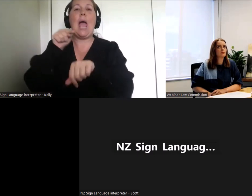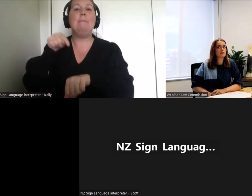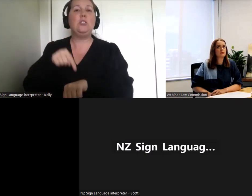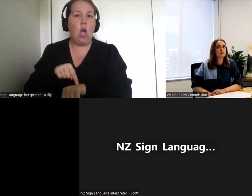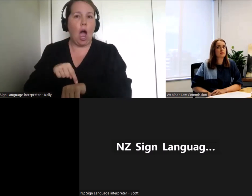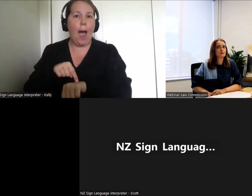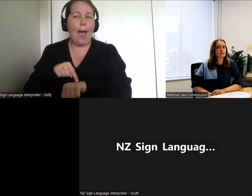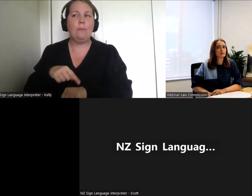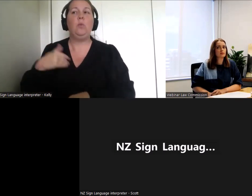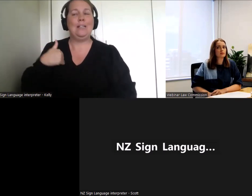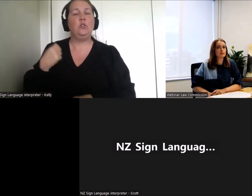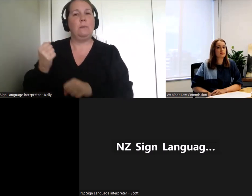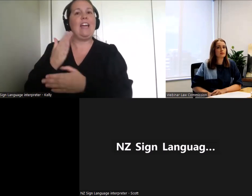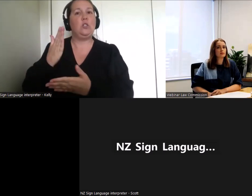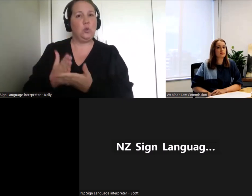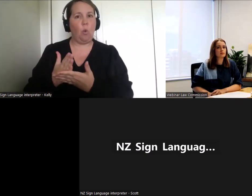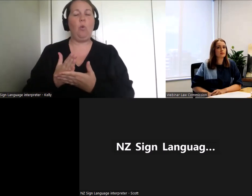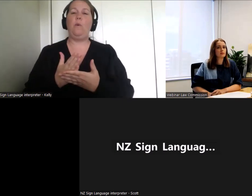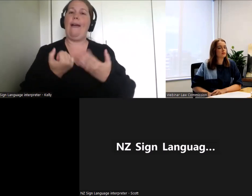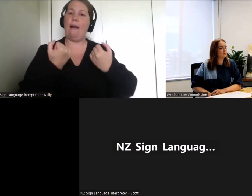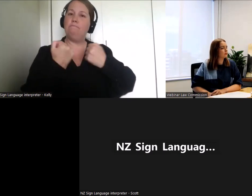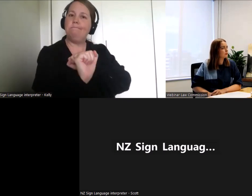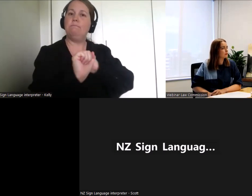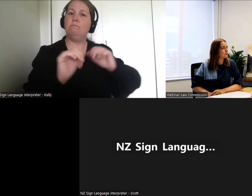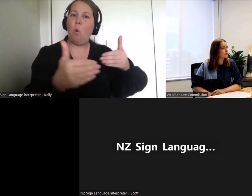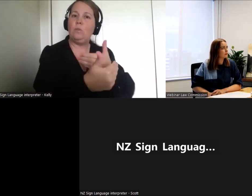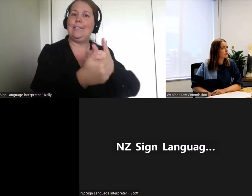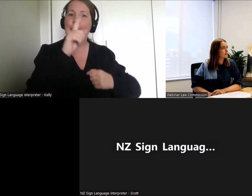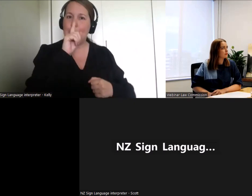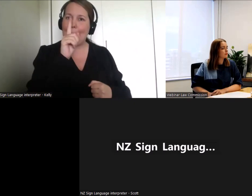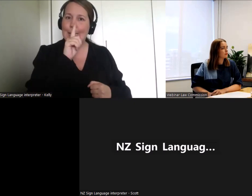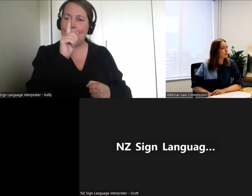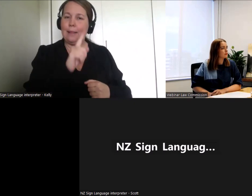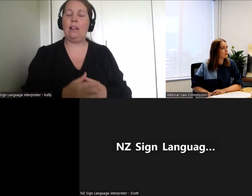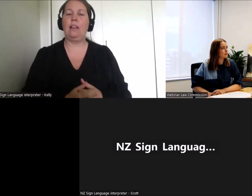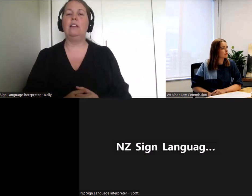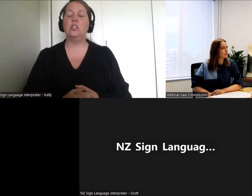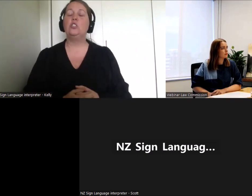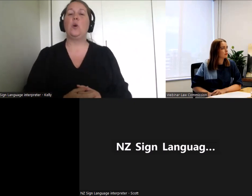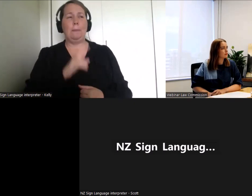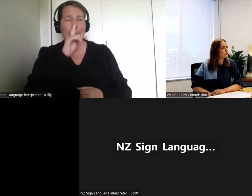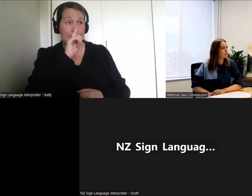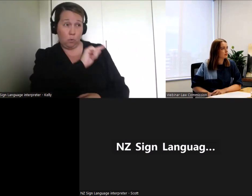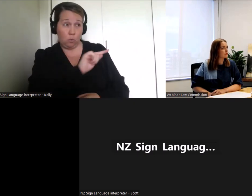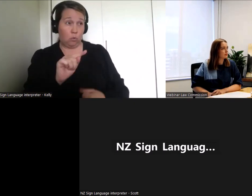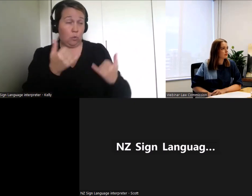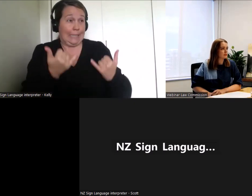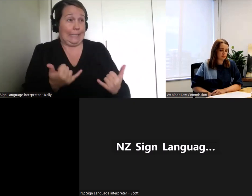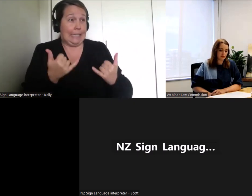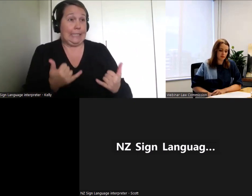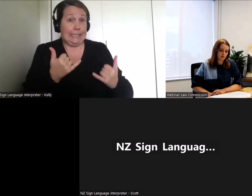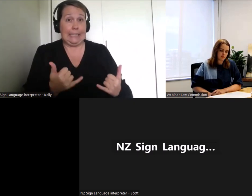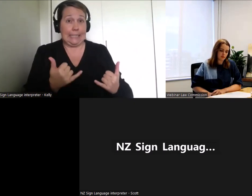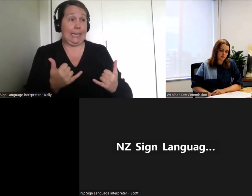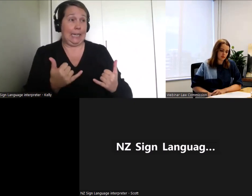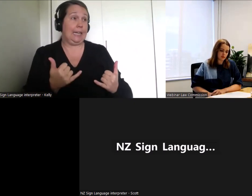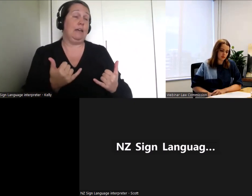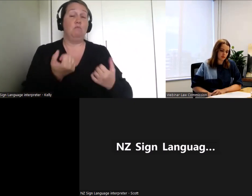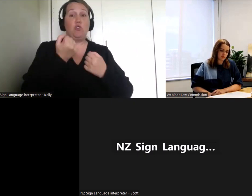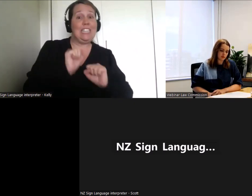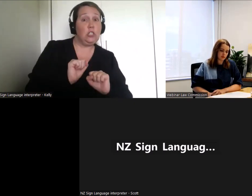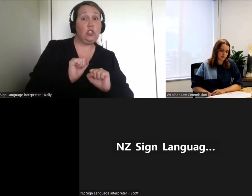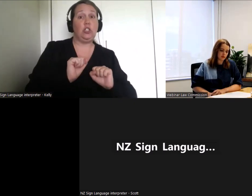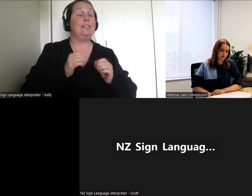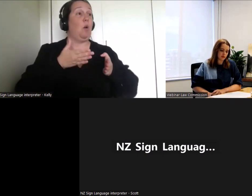we're very interested in people's experiences with whether existing protective mechanisms and safeguards have